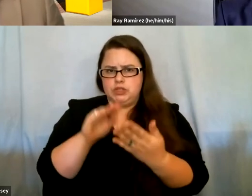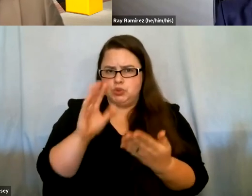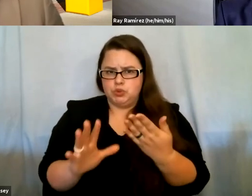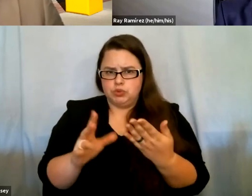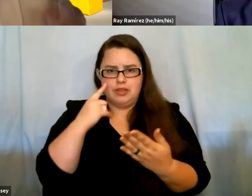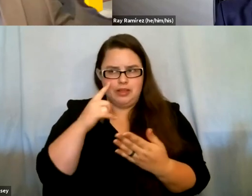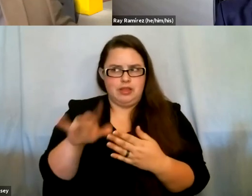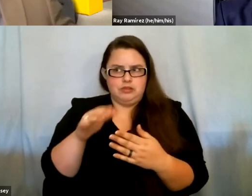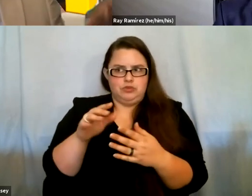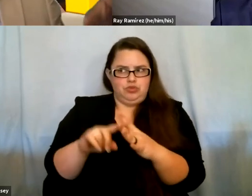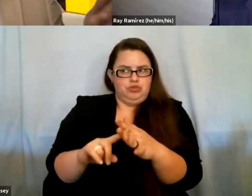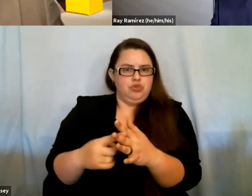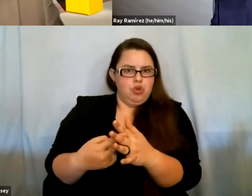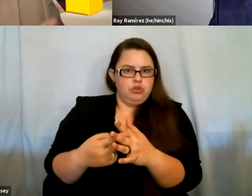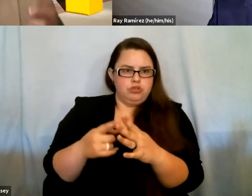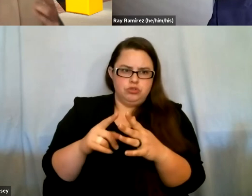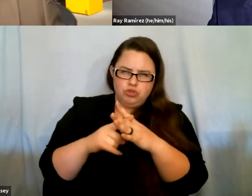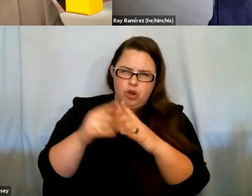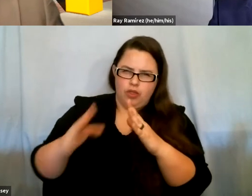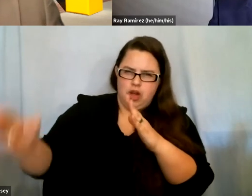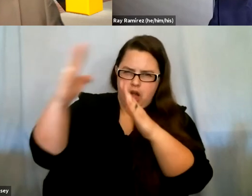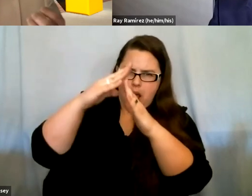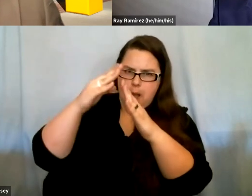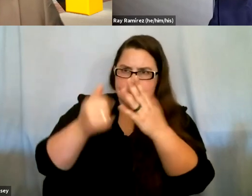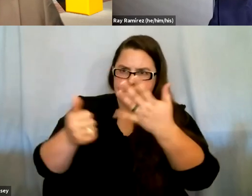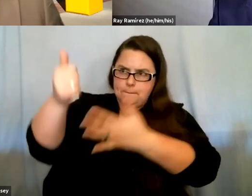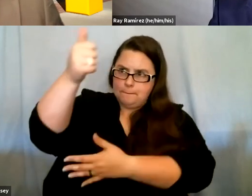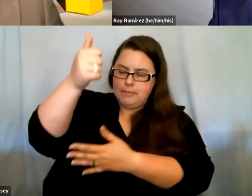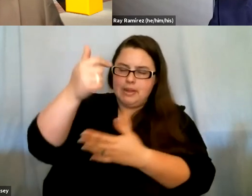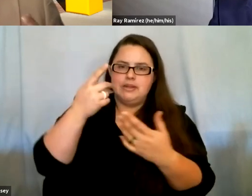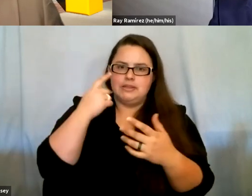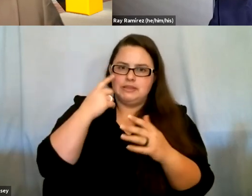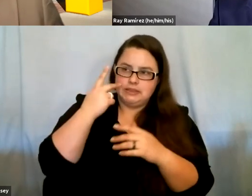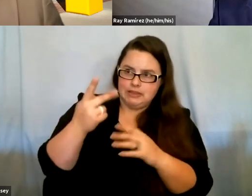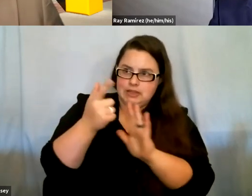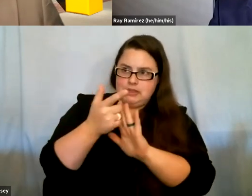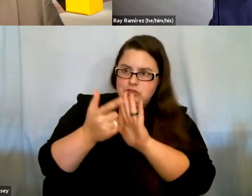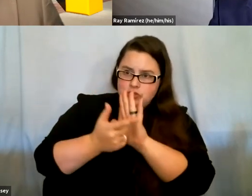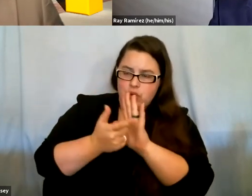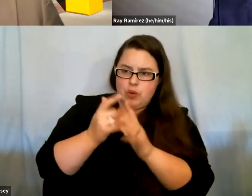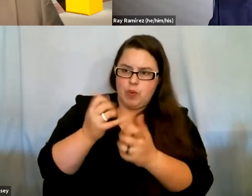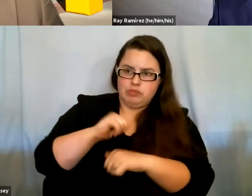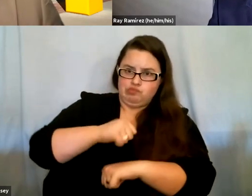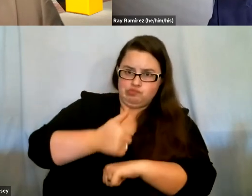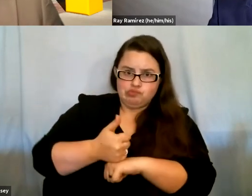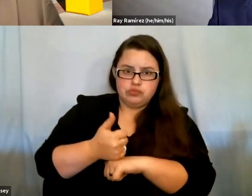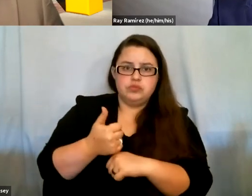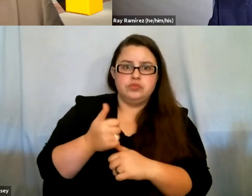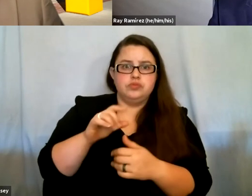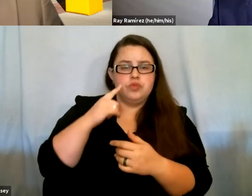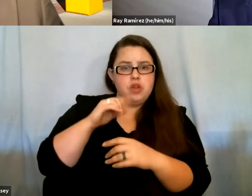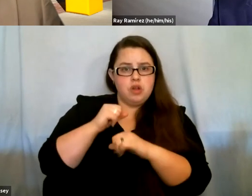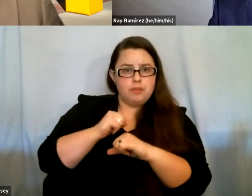start, right? Starting at the top, right? Seeing that there's some type of legislation that's going to protect